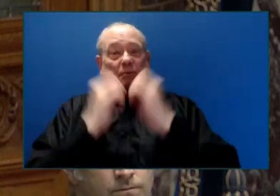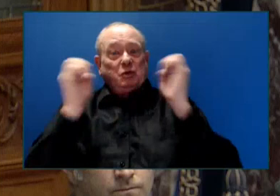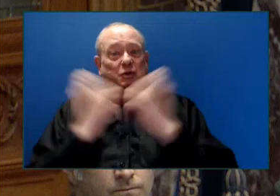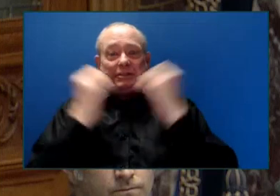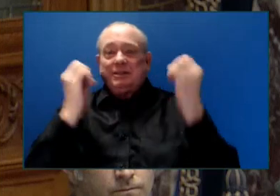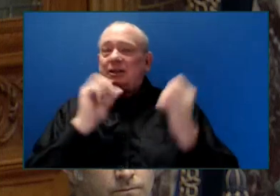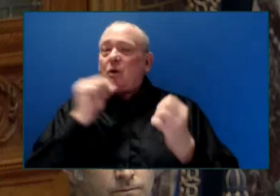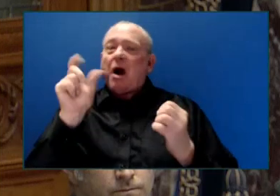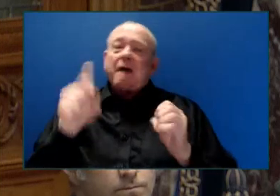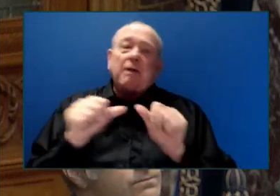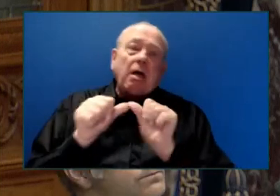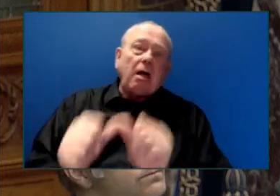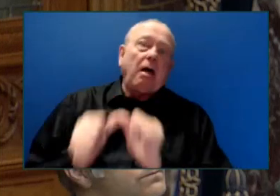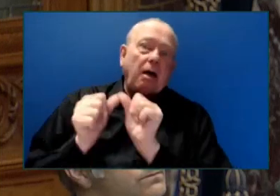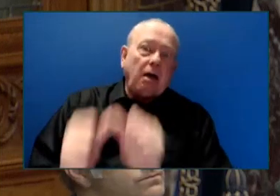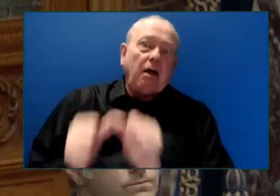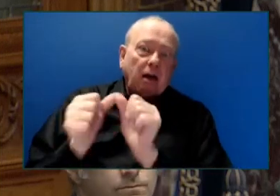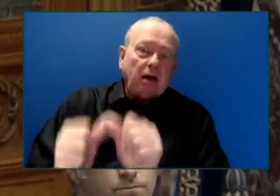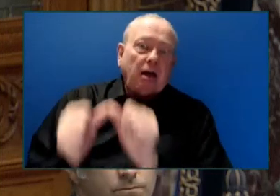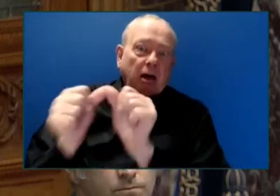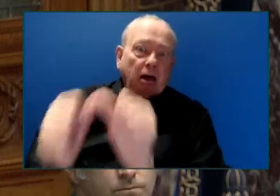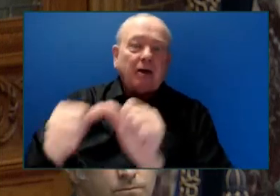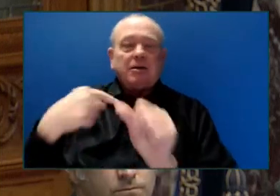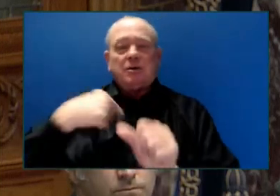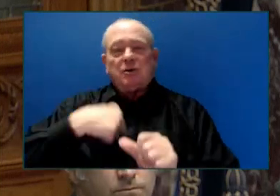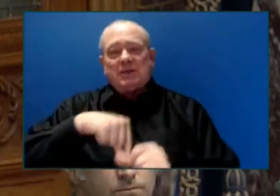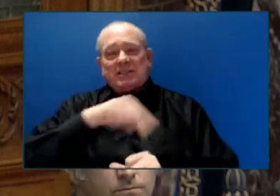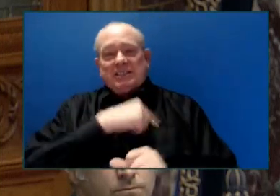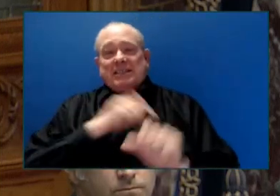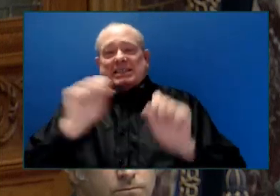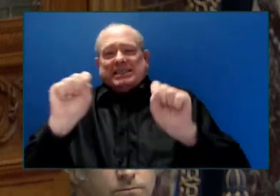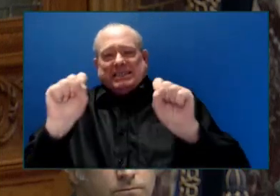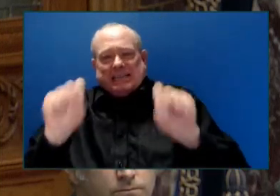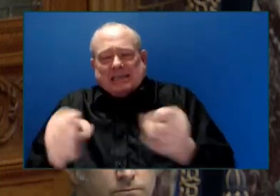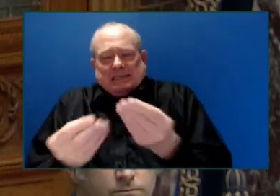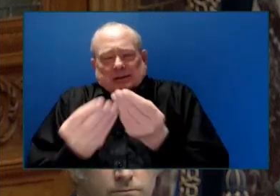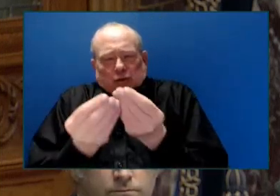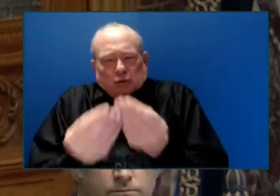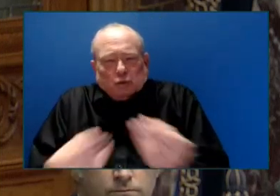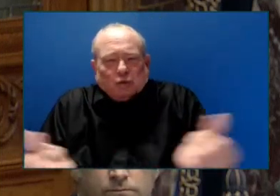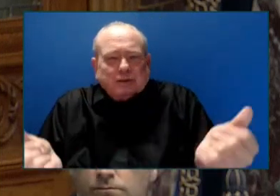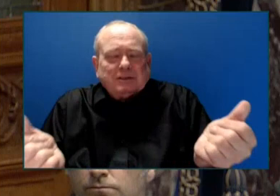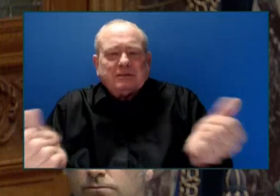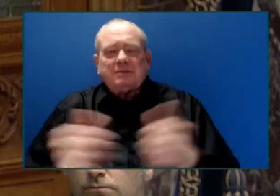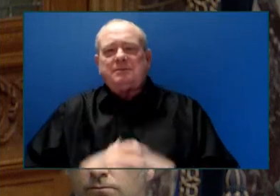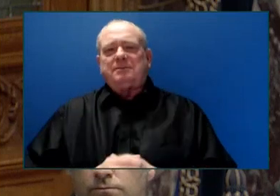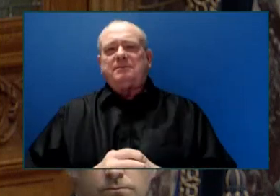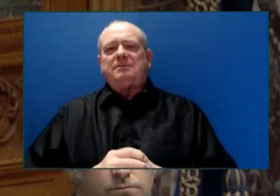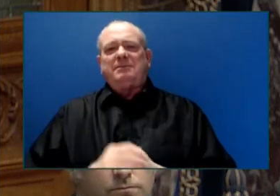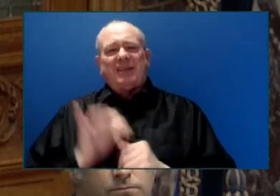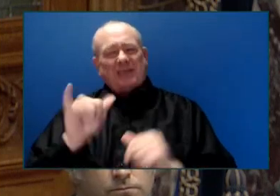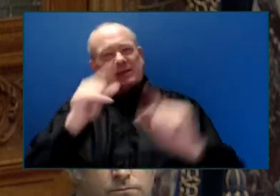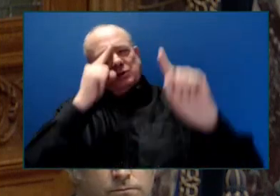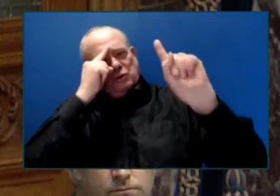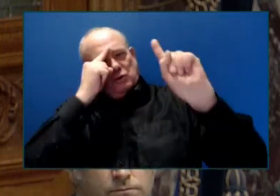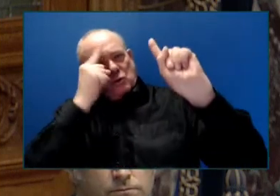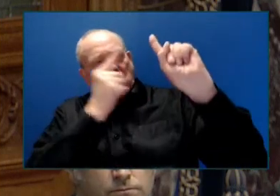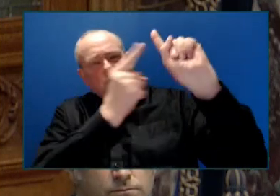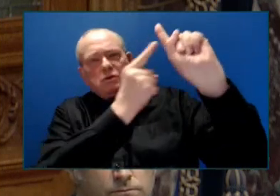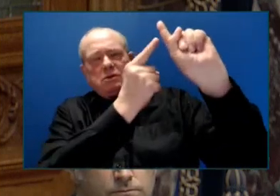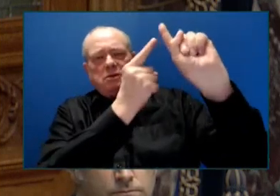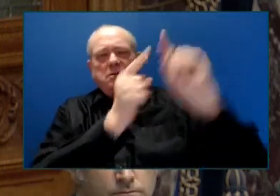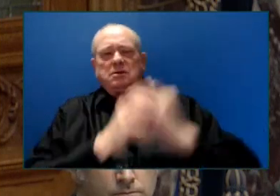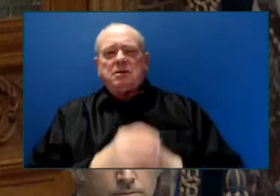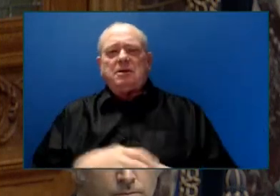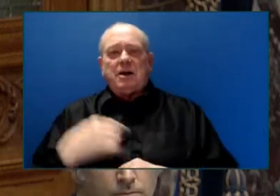be the goal. My question to you, Honourable Speaker, again, to the Premier. The Minister of Housing mentions $4.3